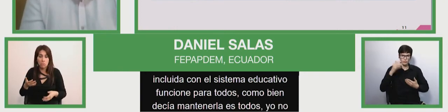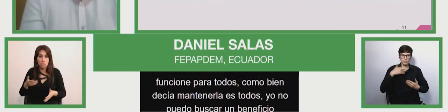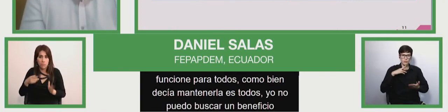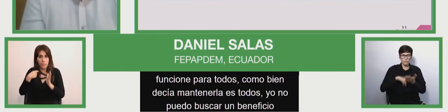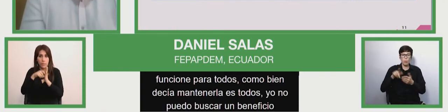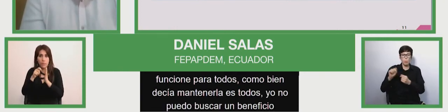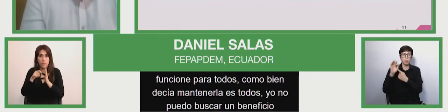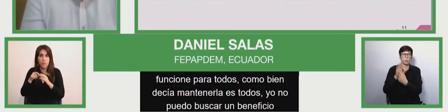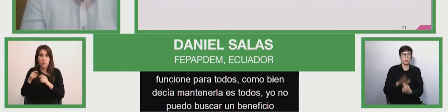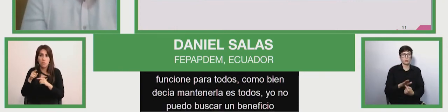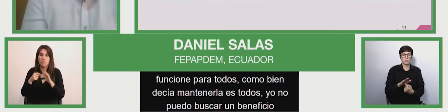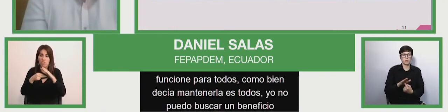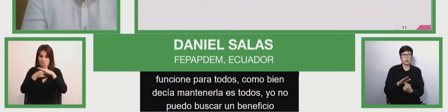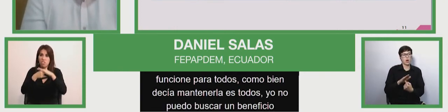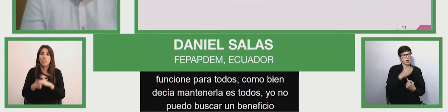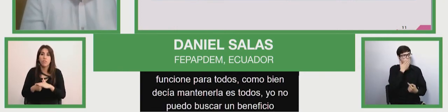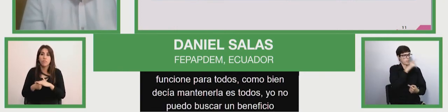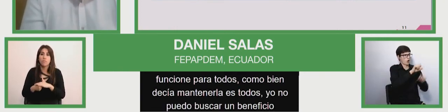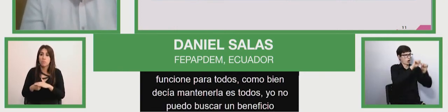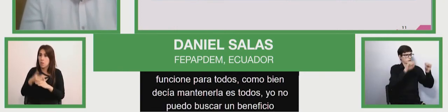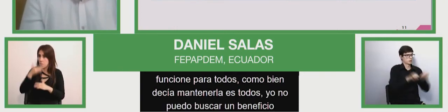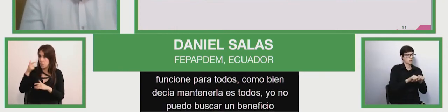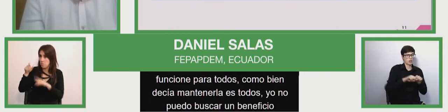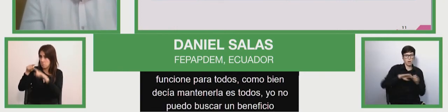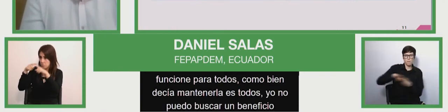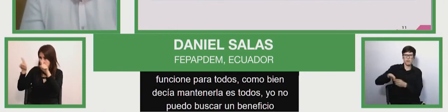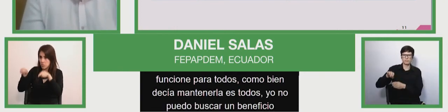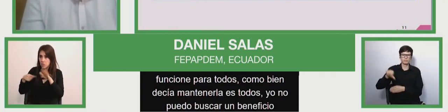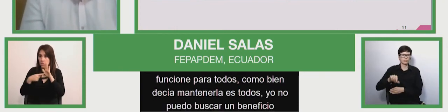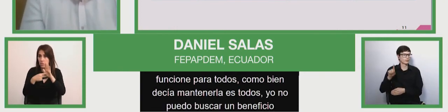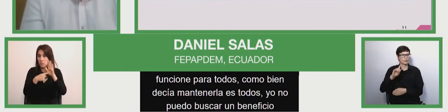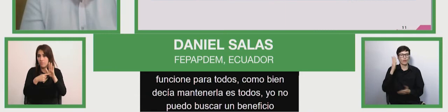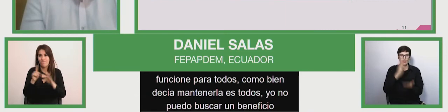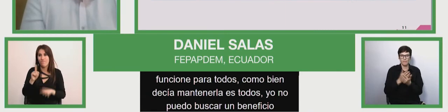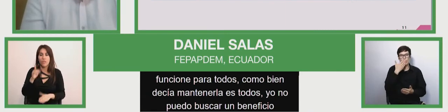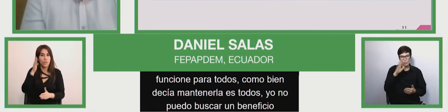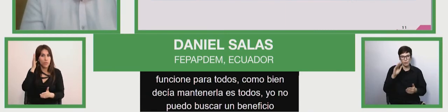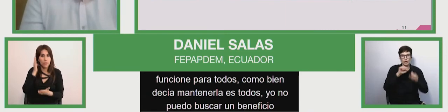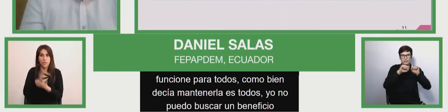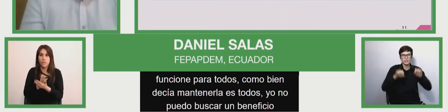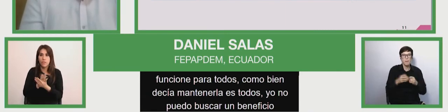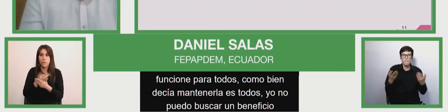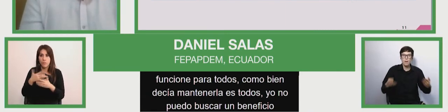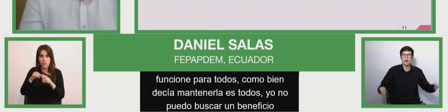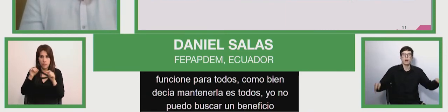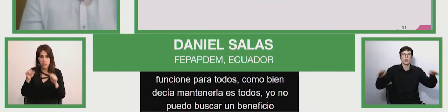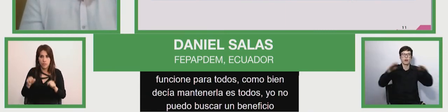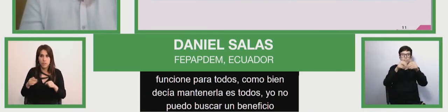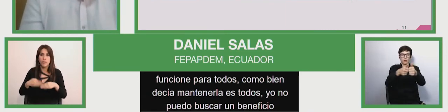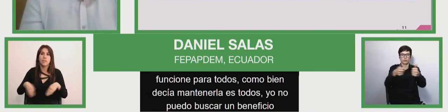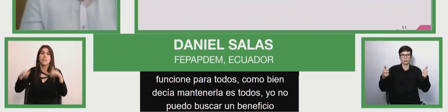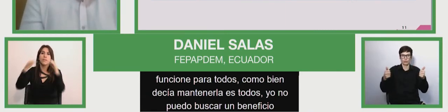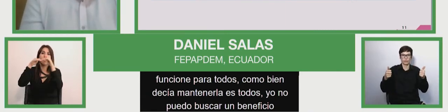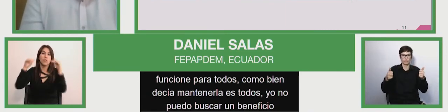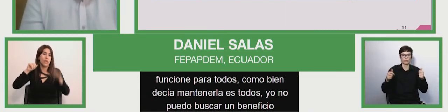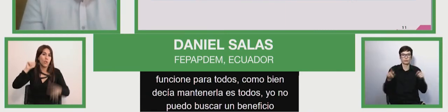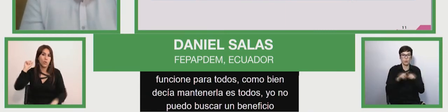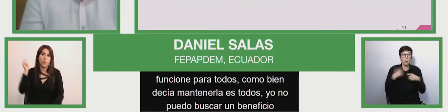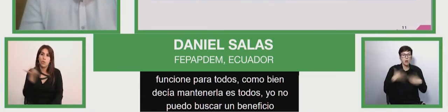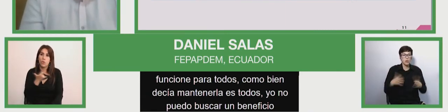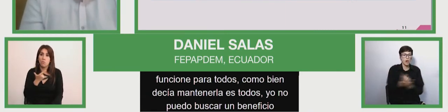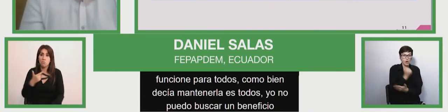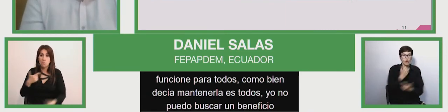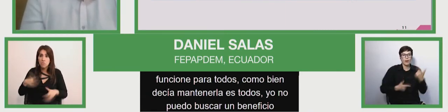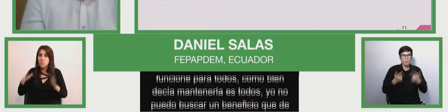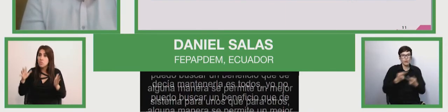segregates for a system from one or not the other you have to generate system for everybody and it's how we've been able to